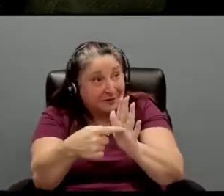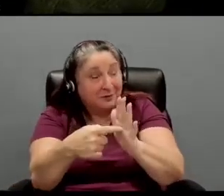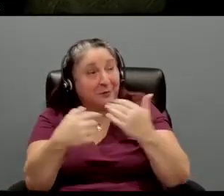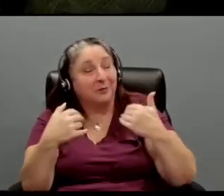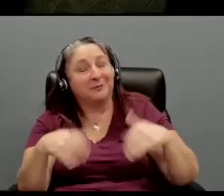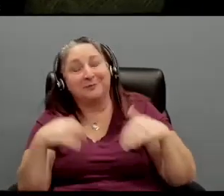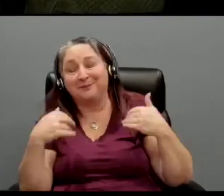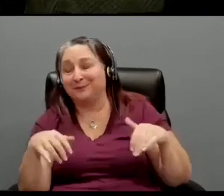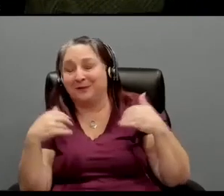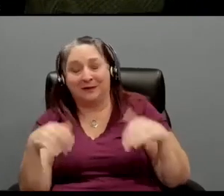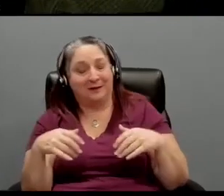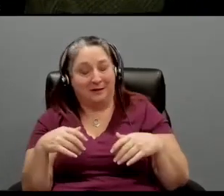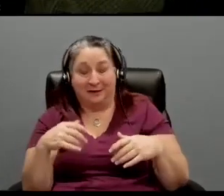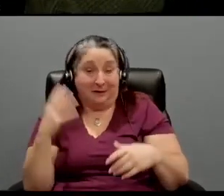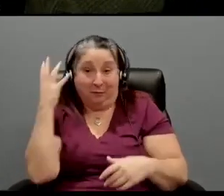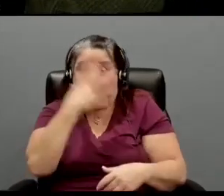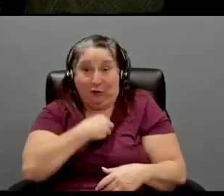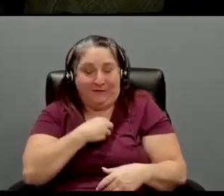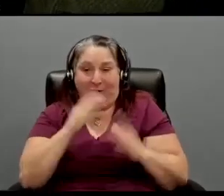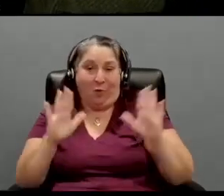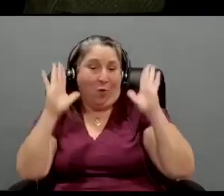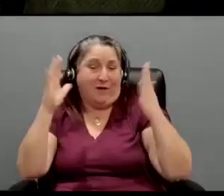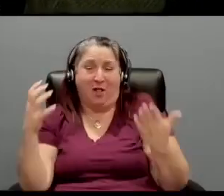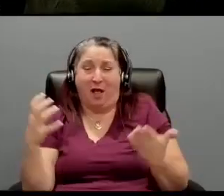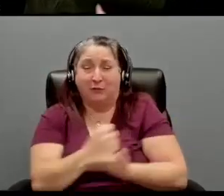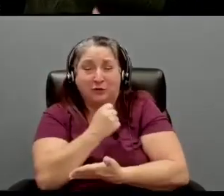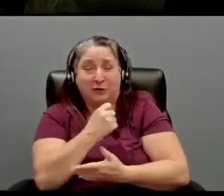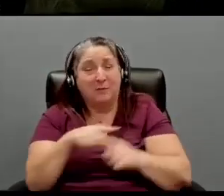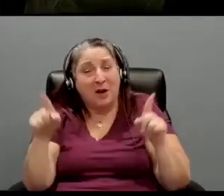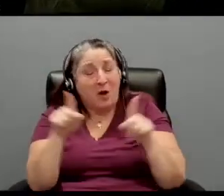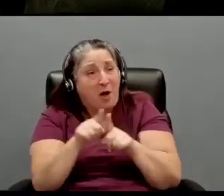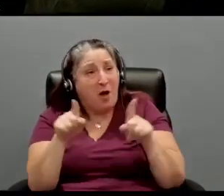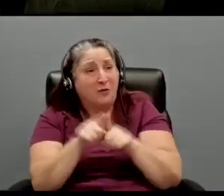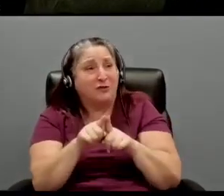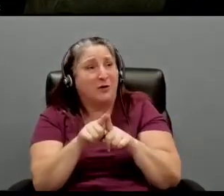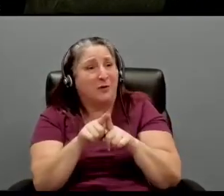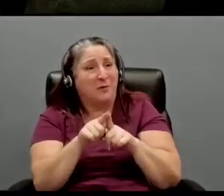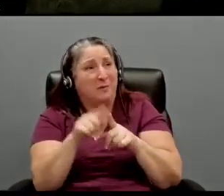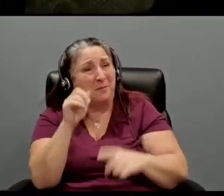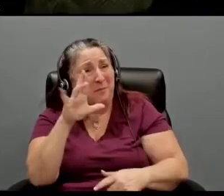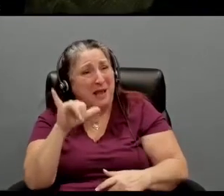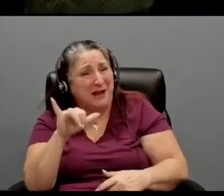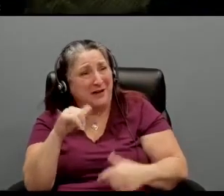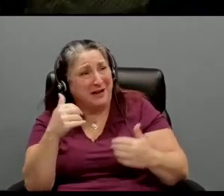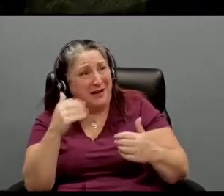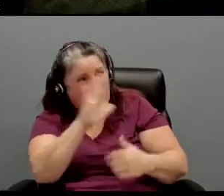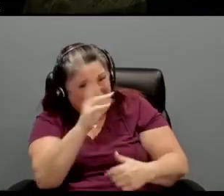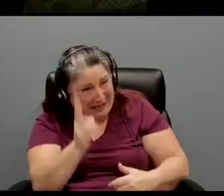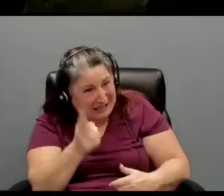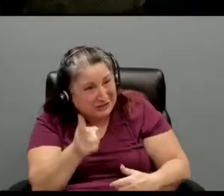one beautiful and a great opportunity. But also just to, to have the history of you